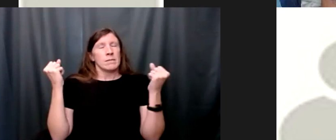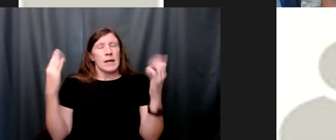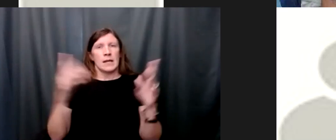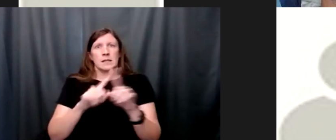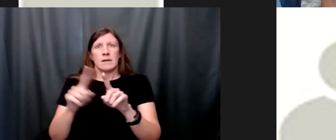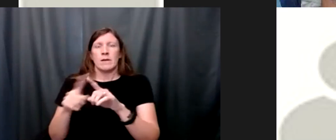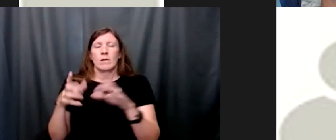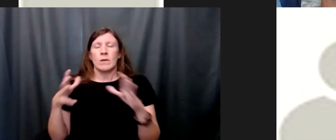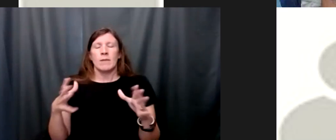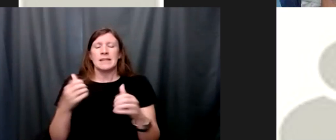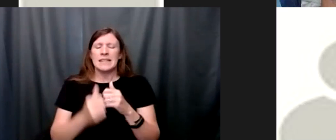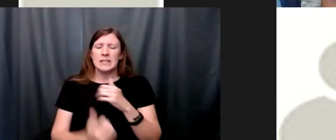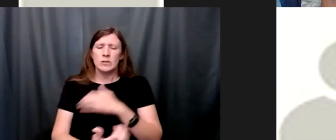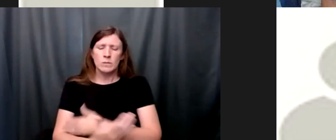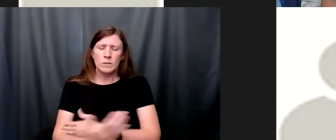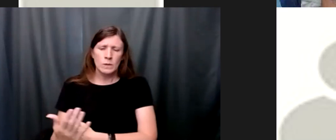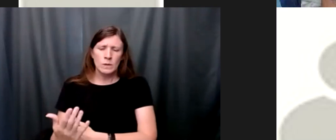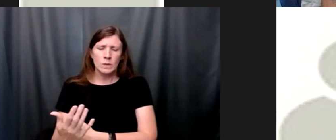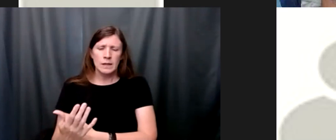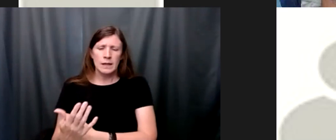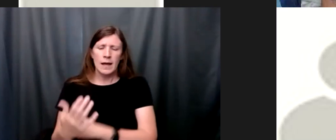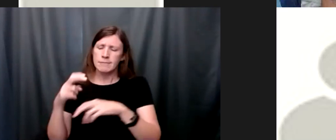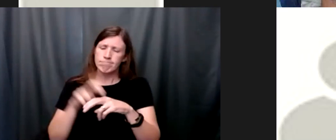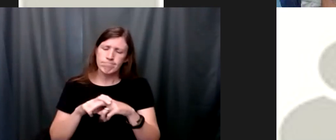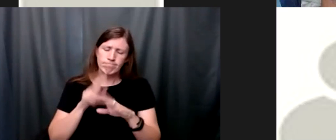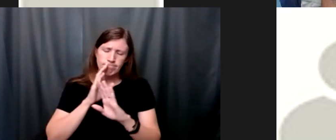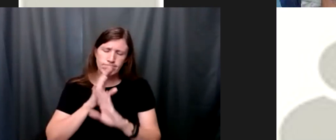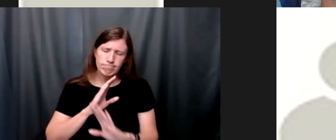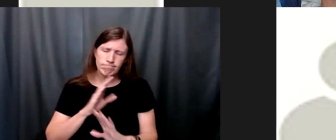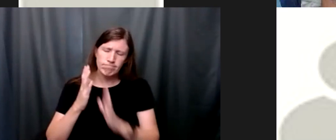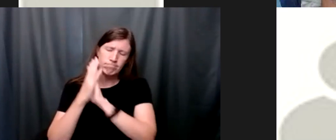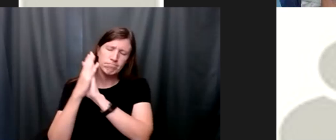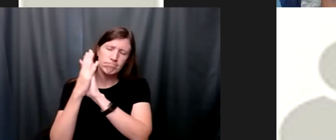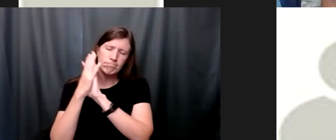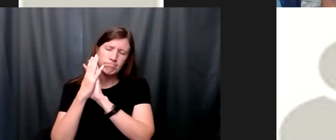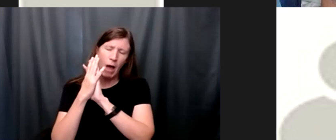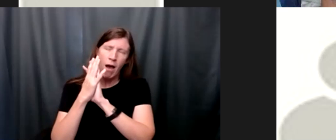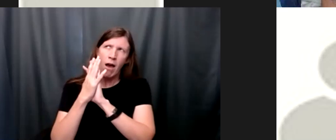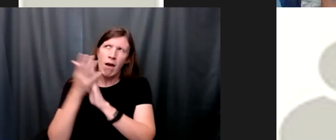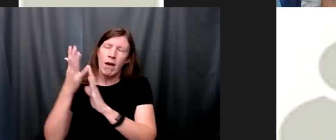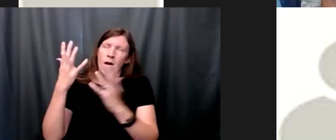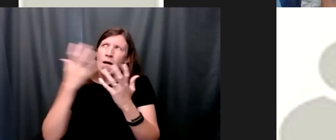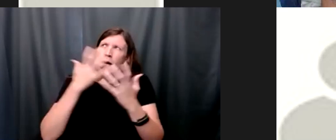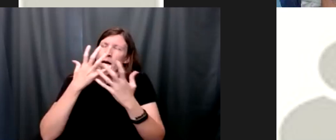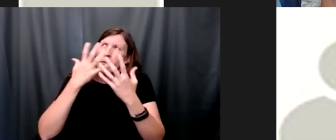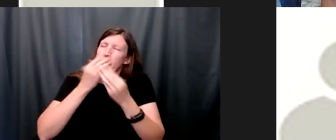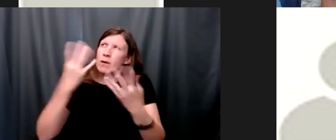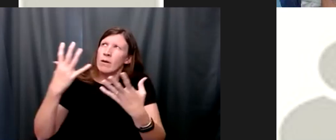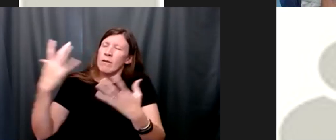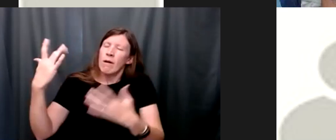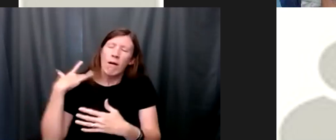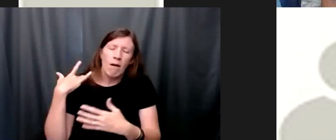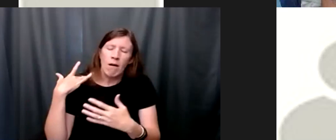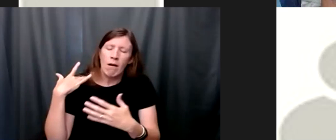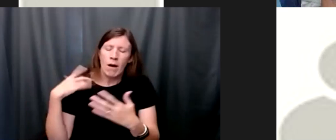but every morning i've had just this beautiful time with god i mean god is speaking to in just so many remarkable ways and in such random books of the